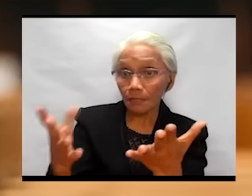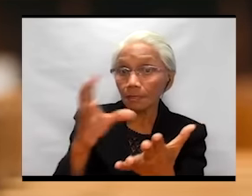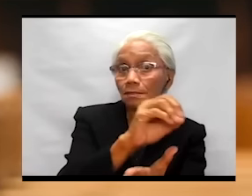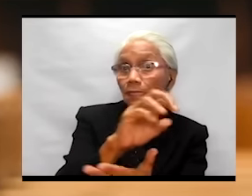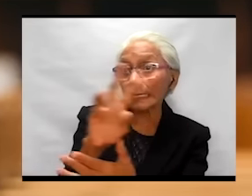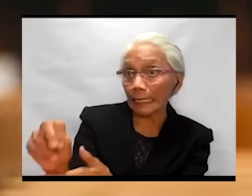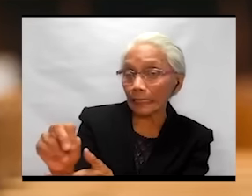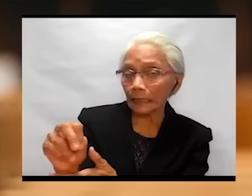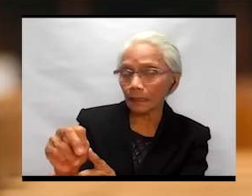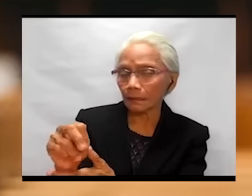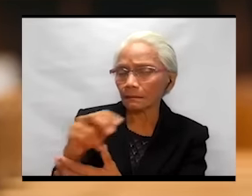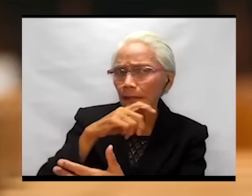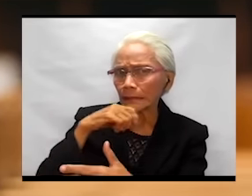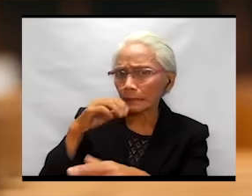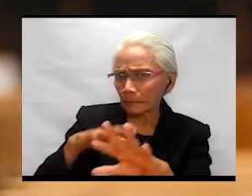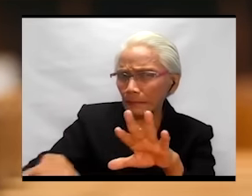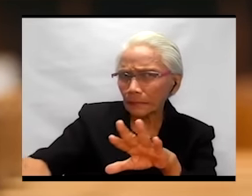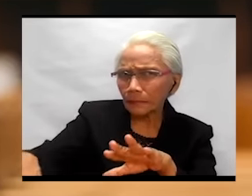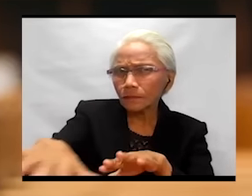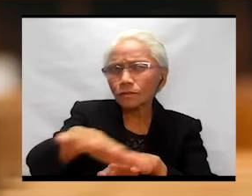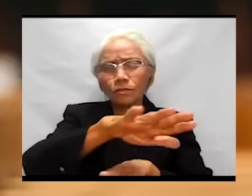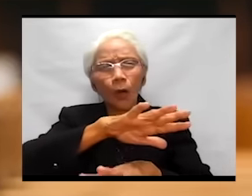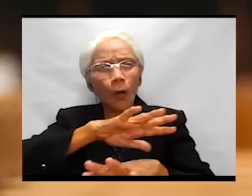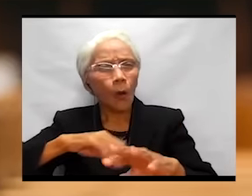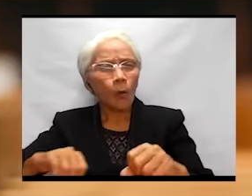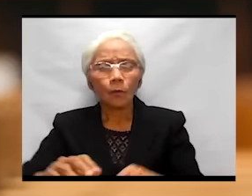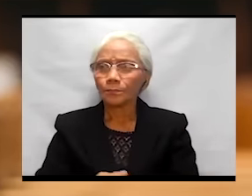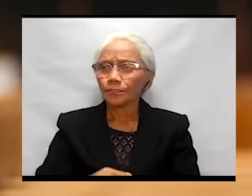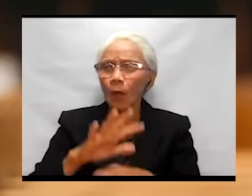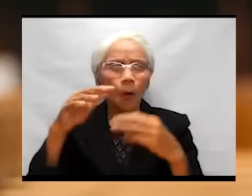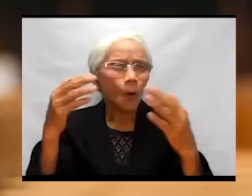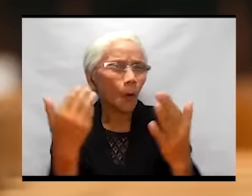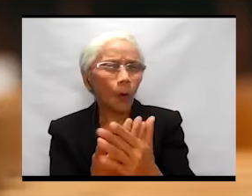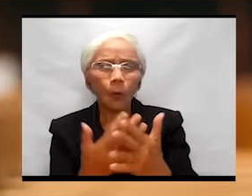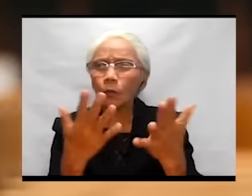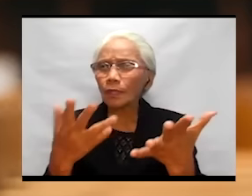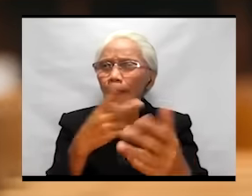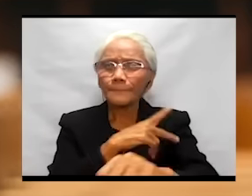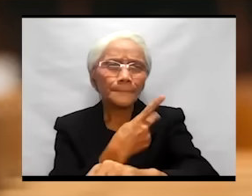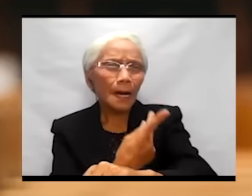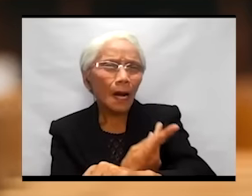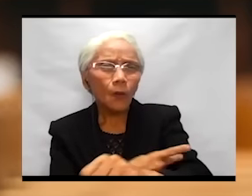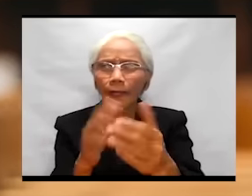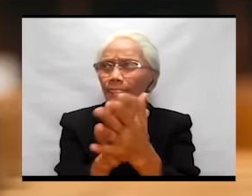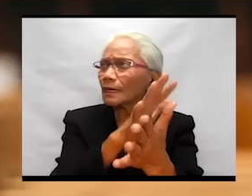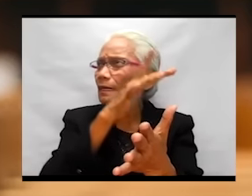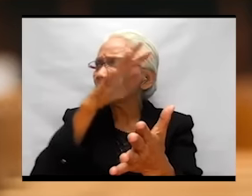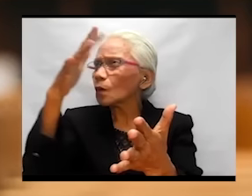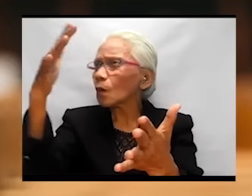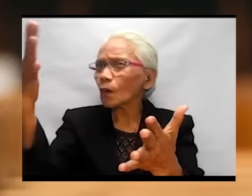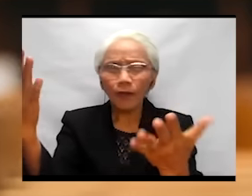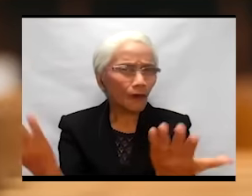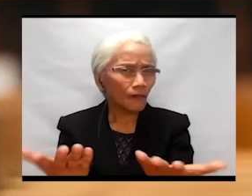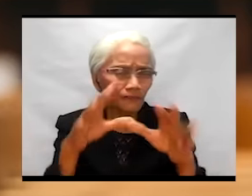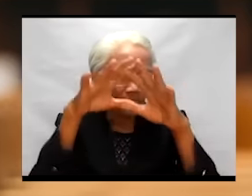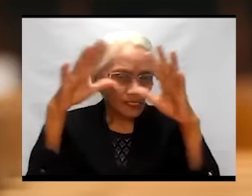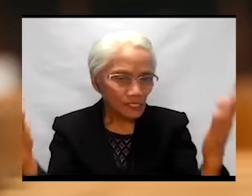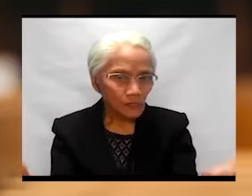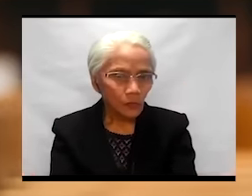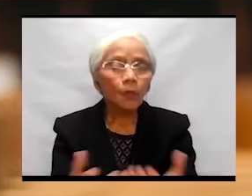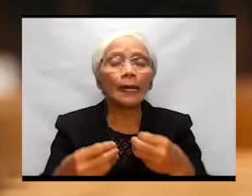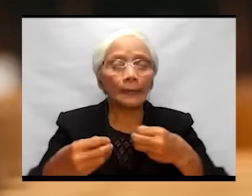disyerto? All the power and glory of the kingdoms of this world